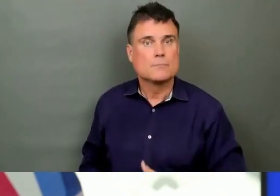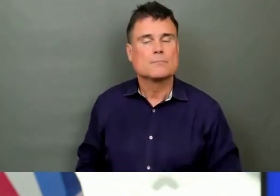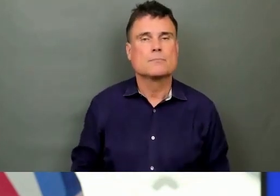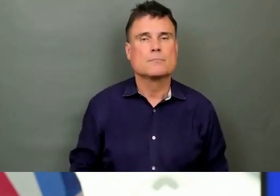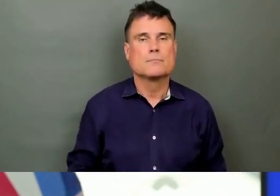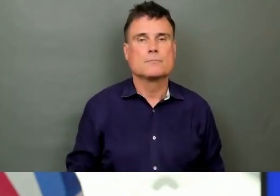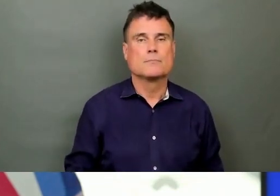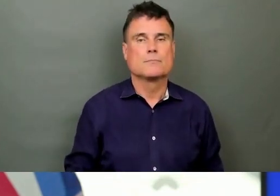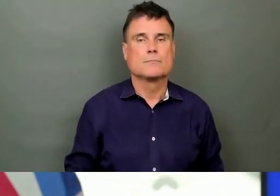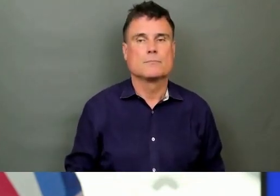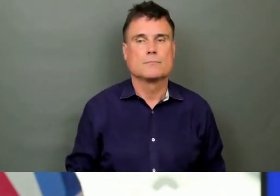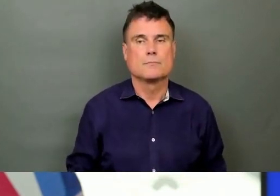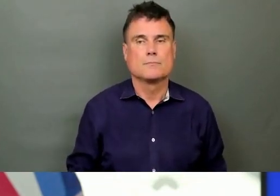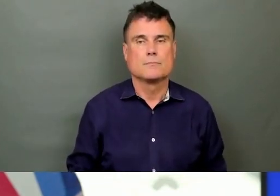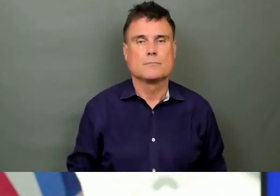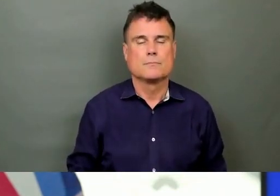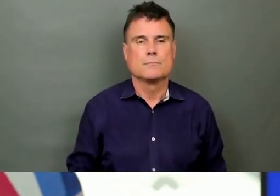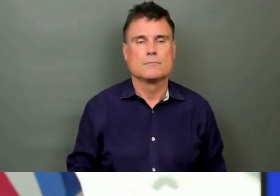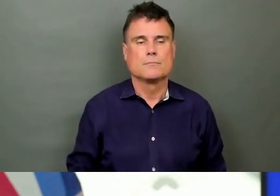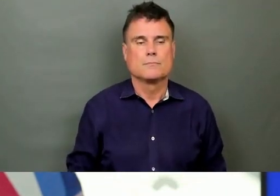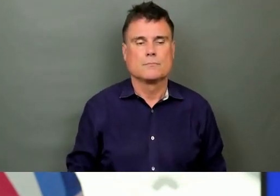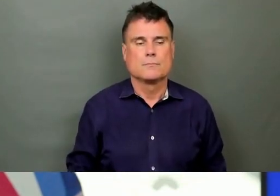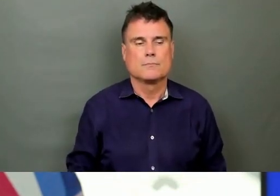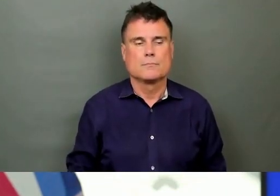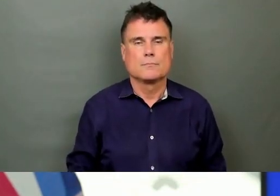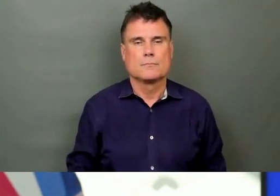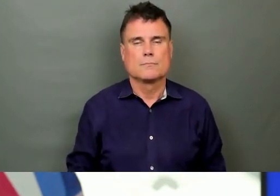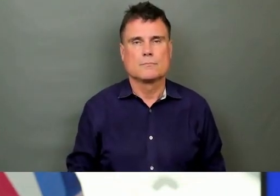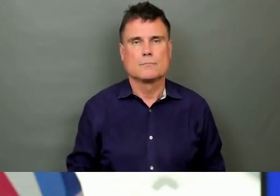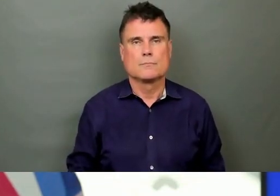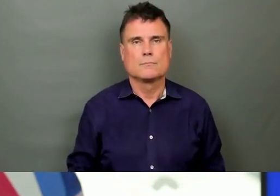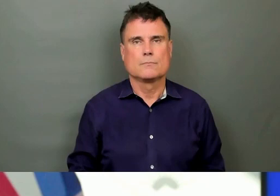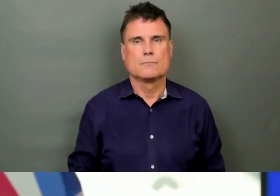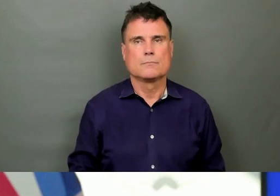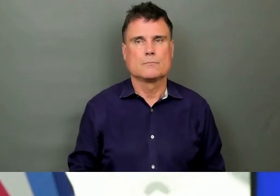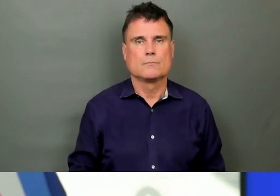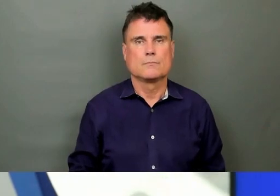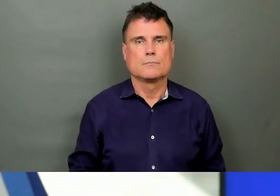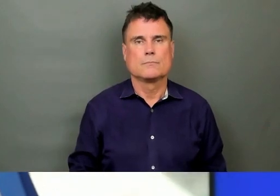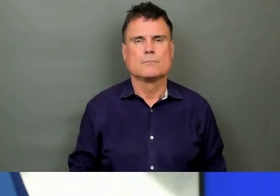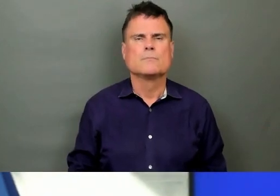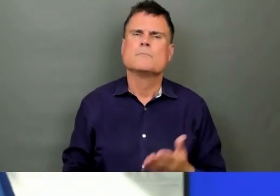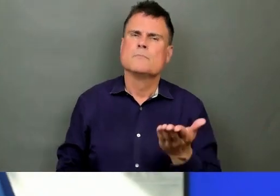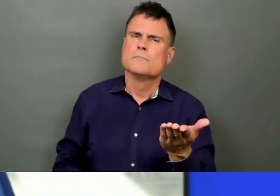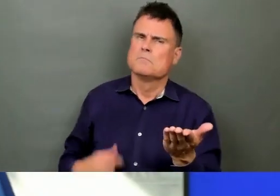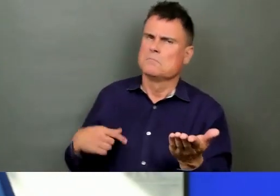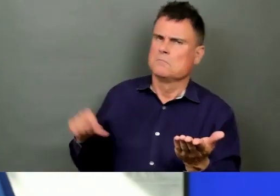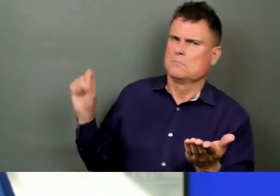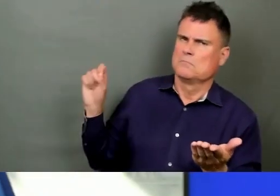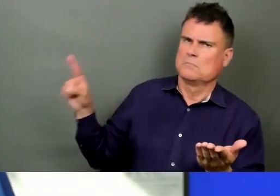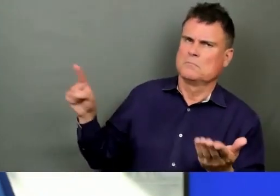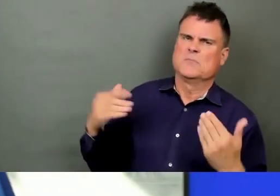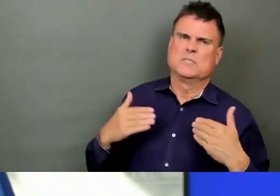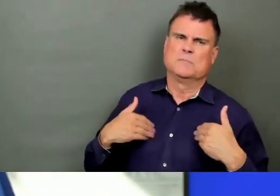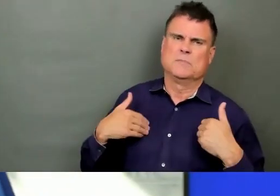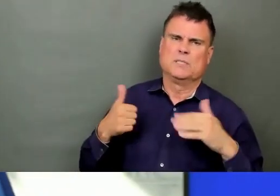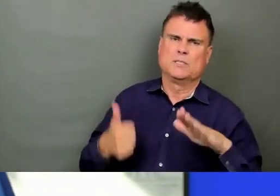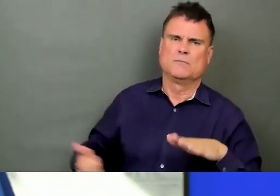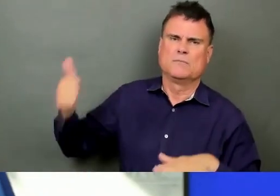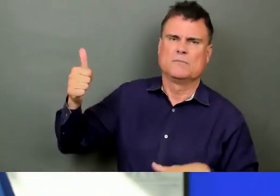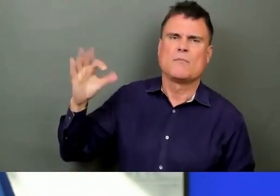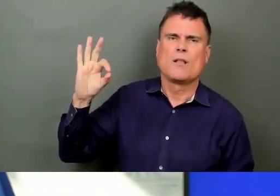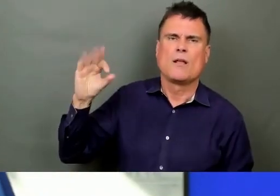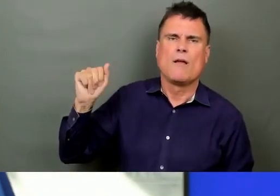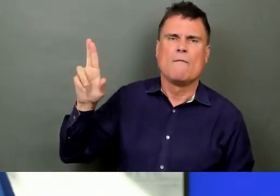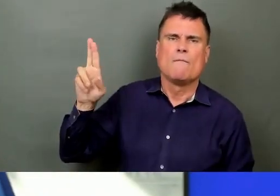Hi there. Question is for Minister Farnworth. You mentioned off the top reimbursements for communities that open cooling centers. I'm